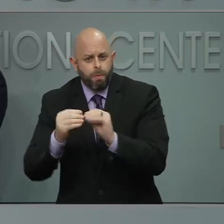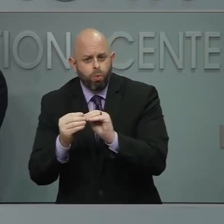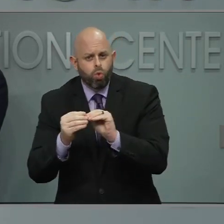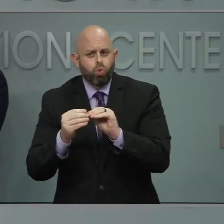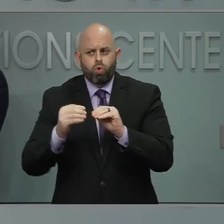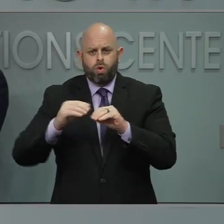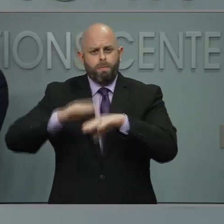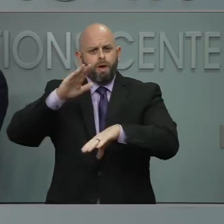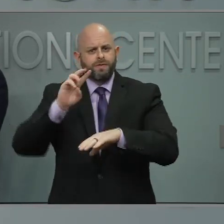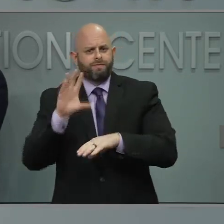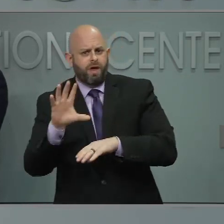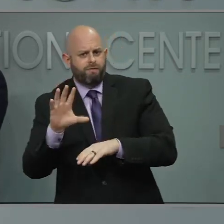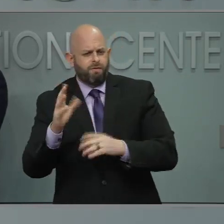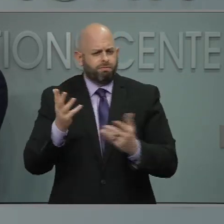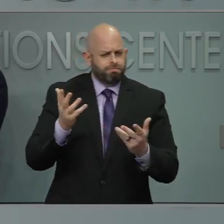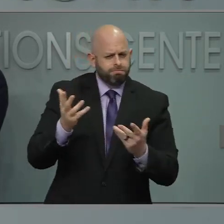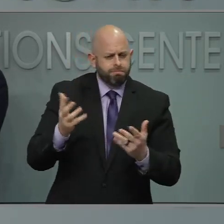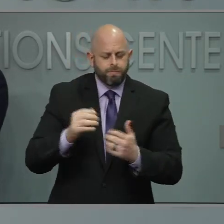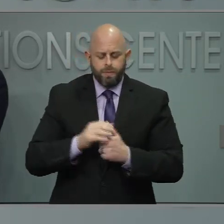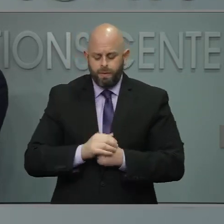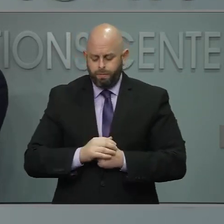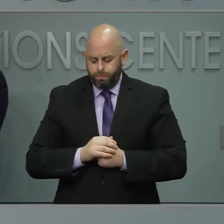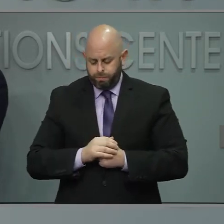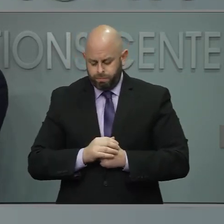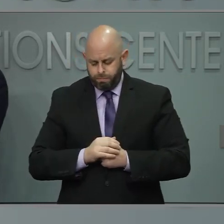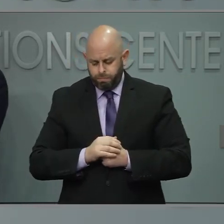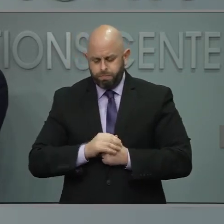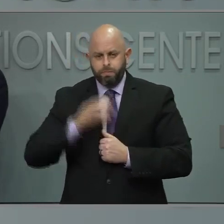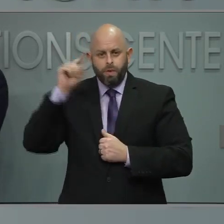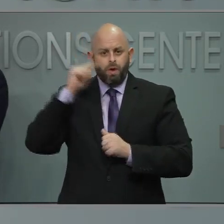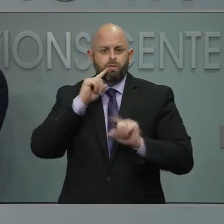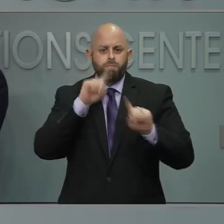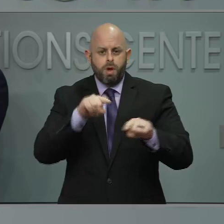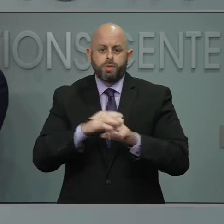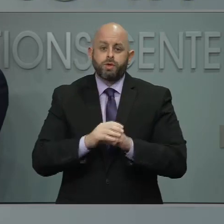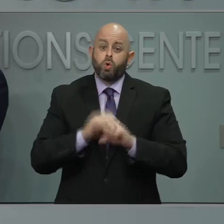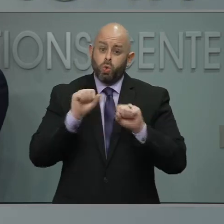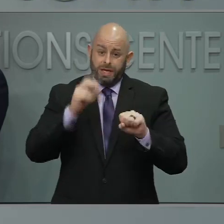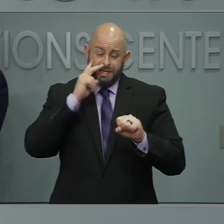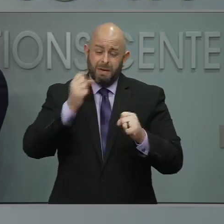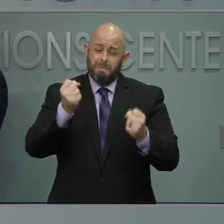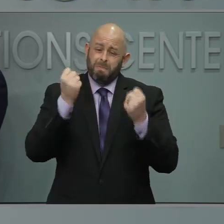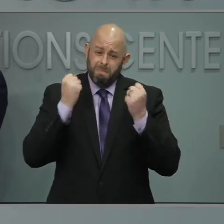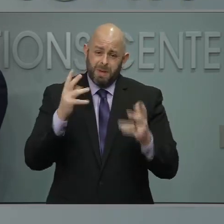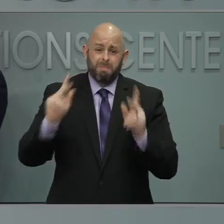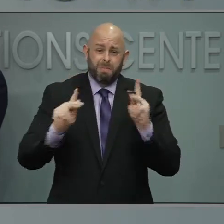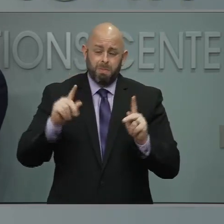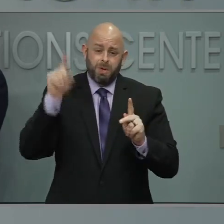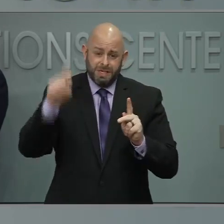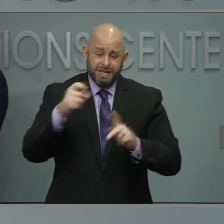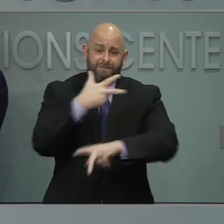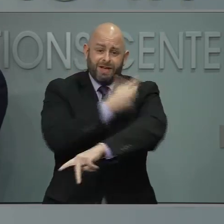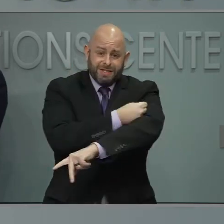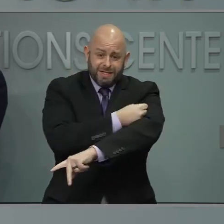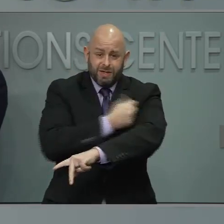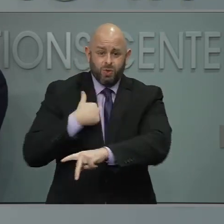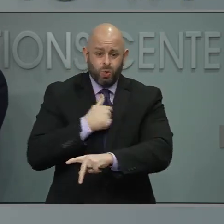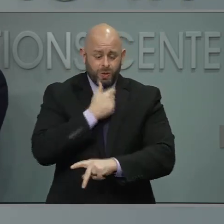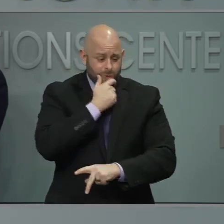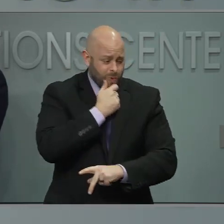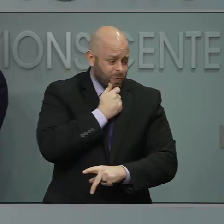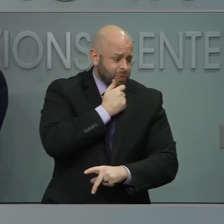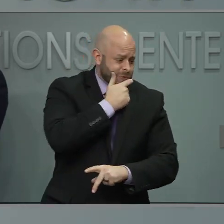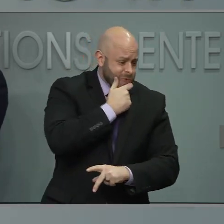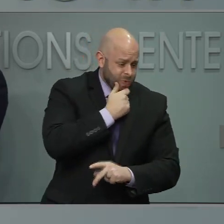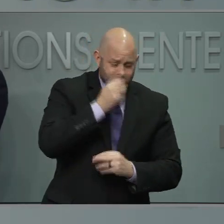As you can see by all of the people who need this vaccine, this is a difficult task in trying